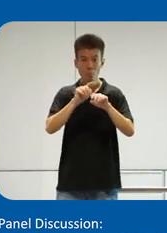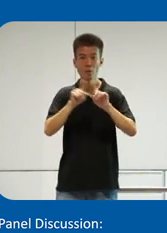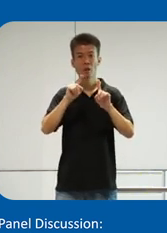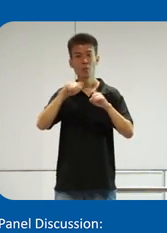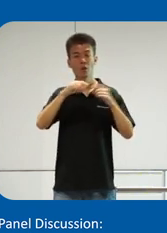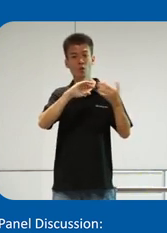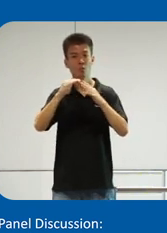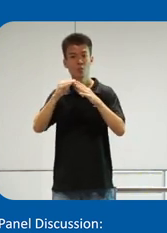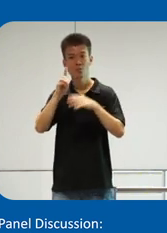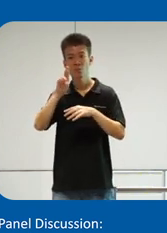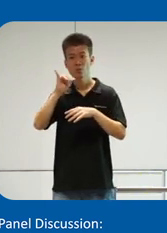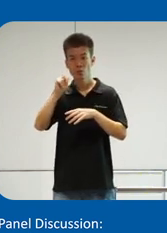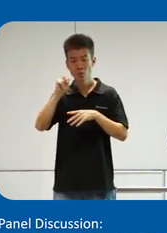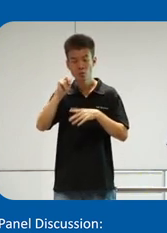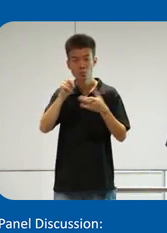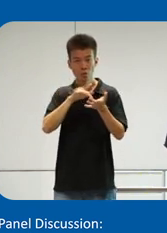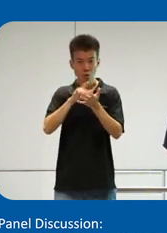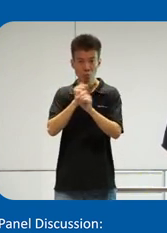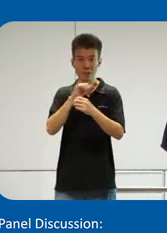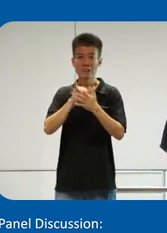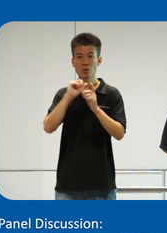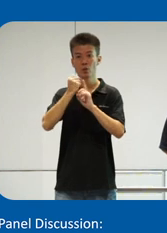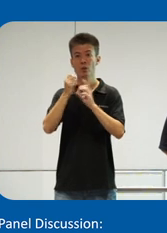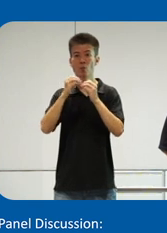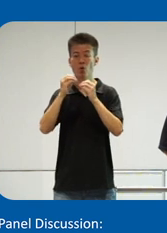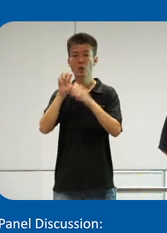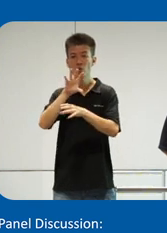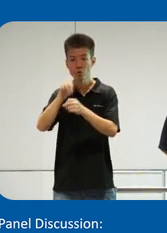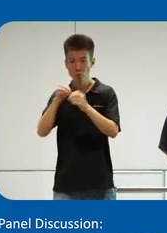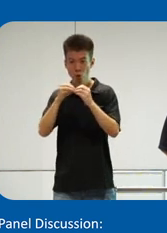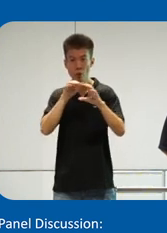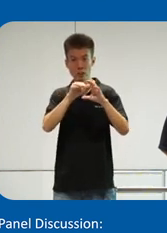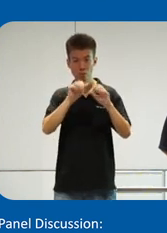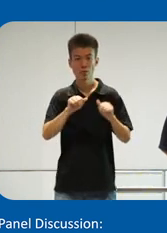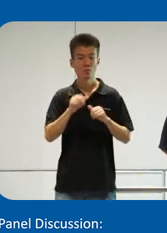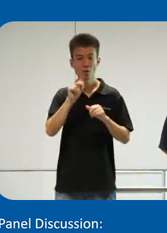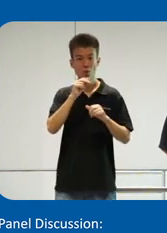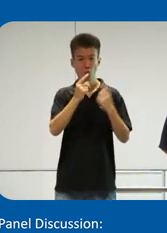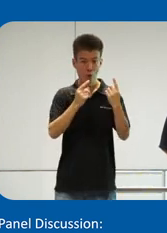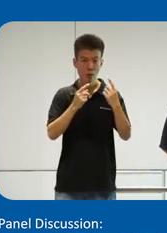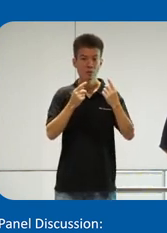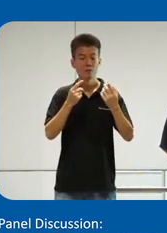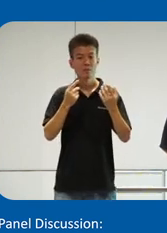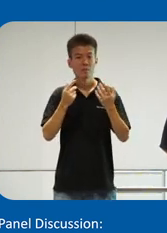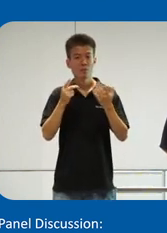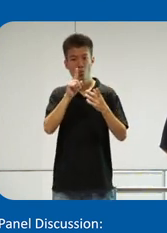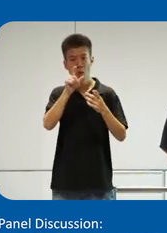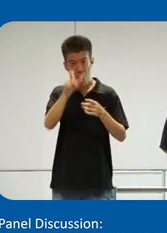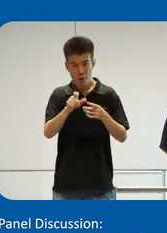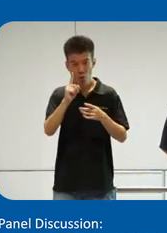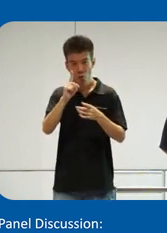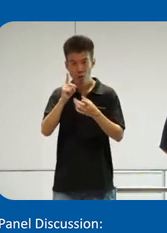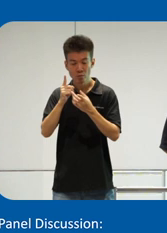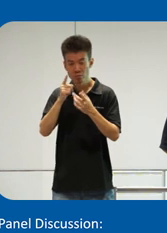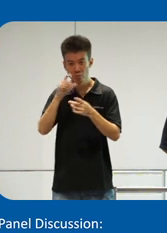community-driven model to make a society more inclusive, more accessible. There's no one, one person, one